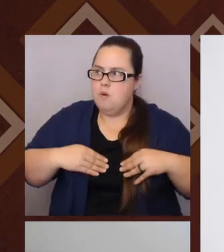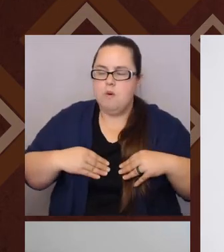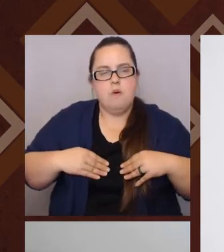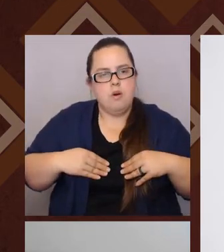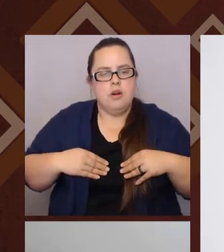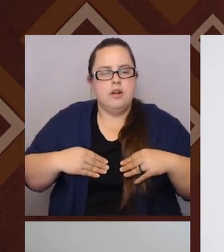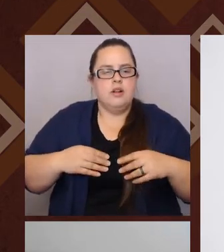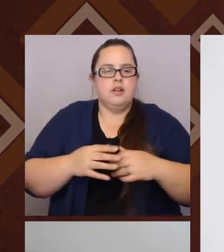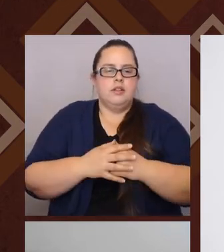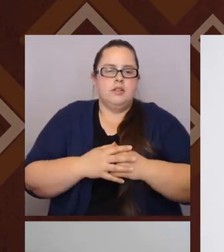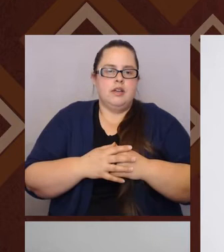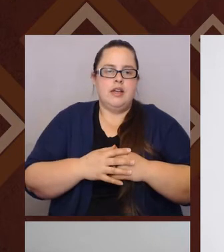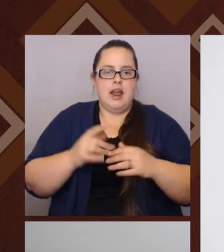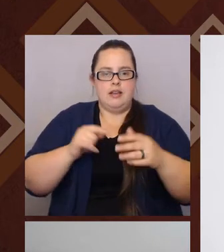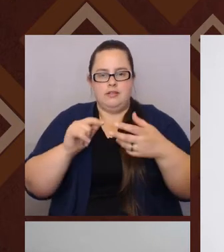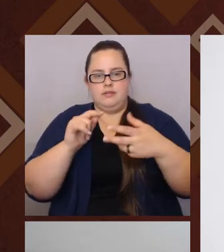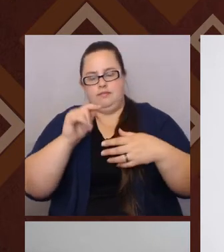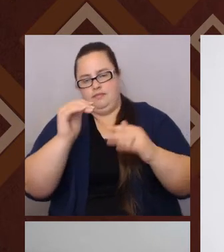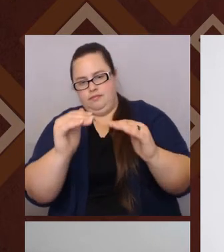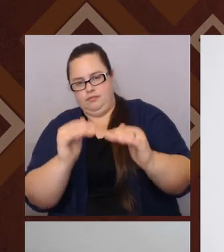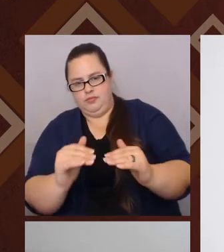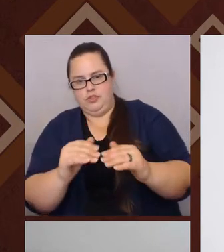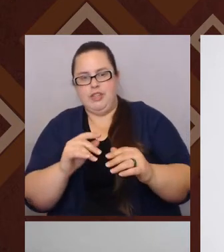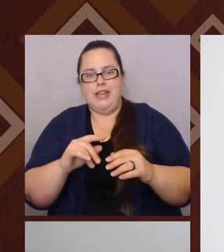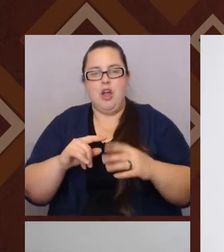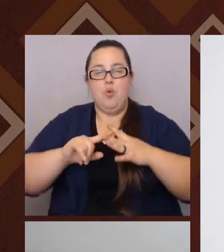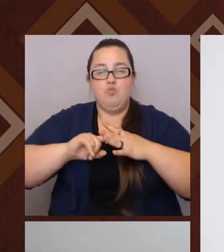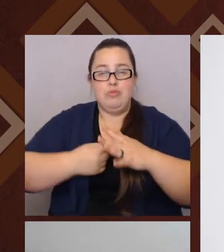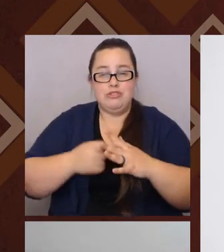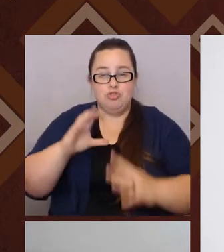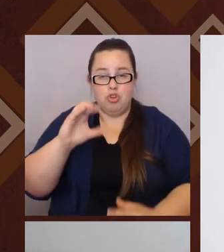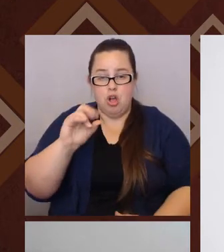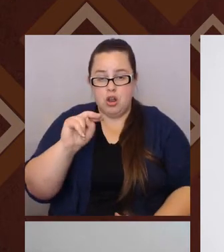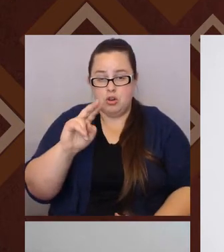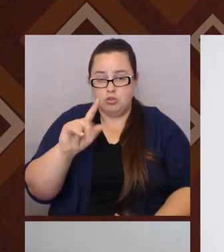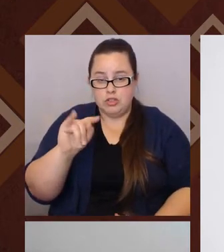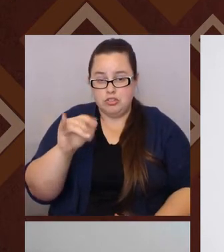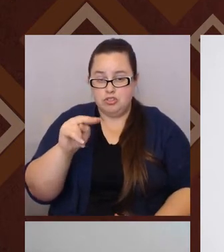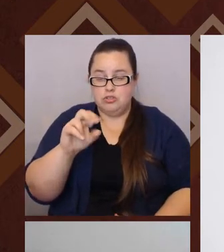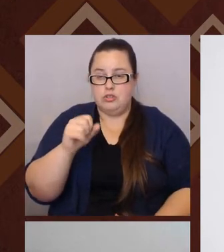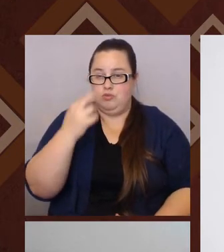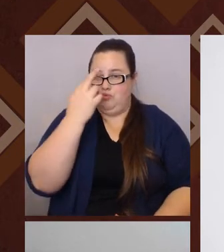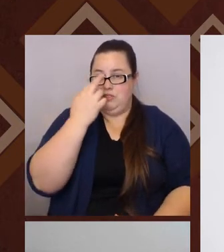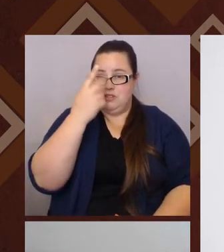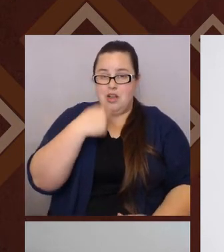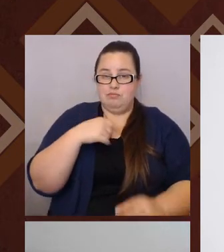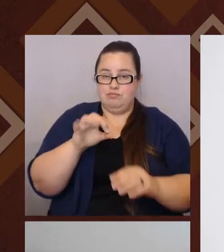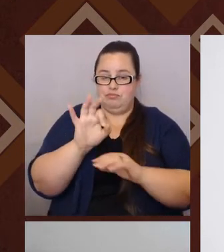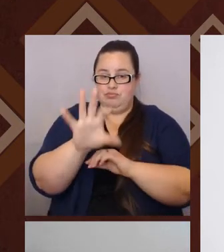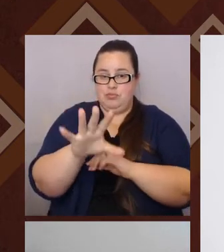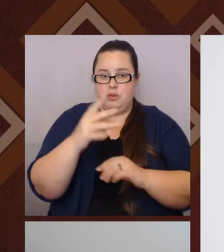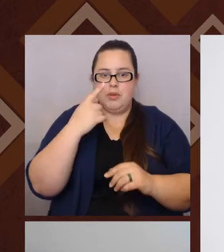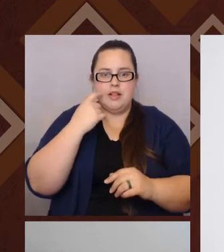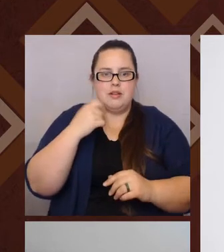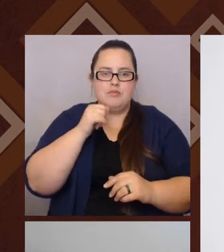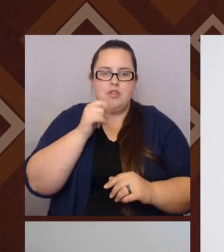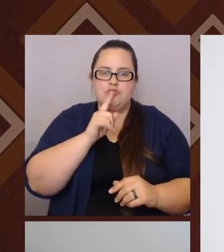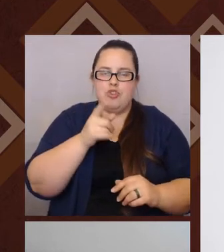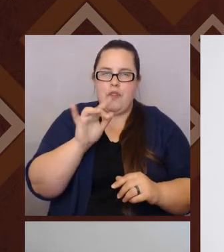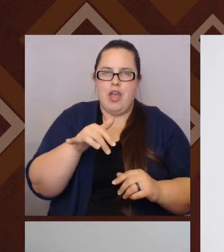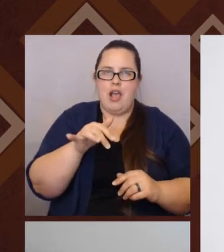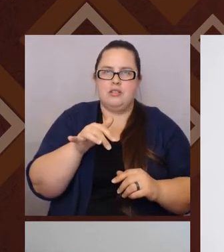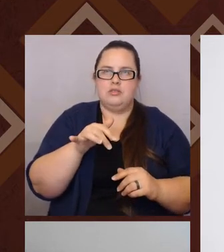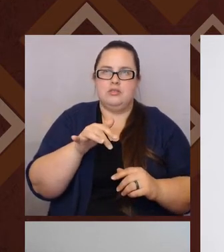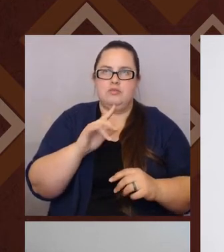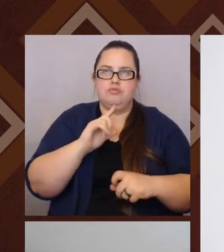connotations, because I don't think that those original connotations are, um, are necessarily part of, of